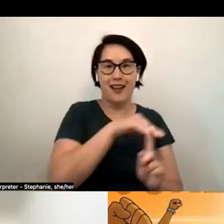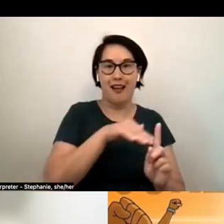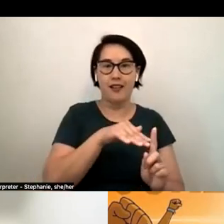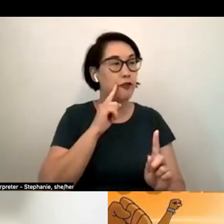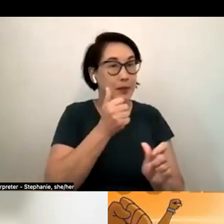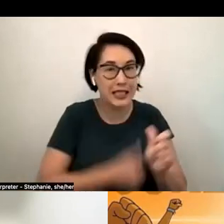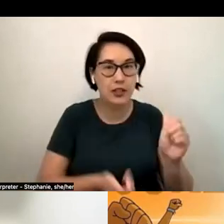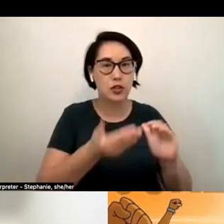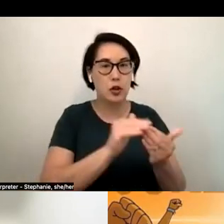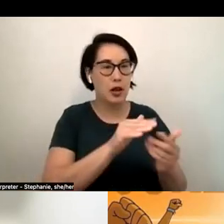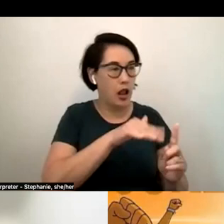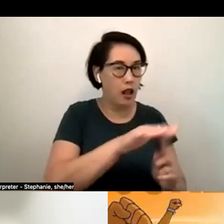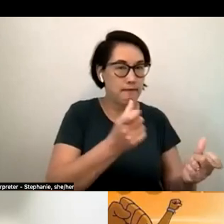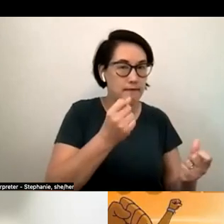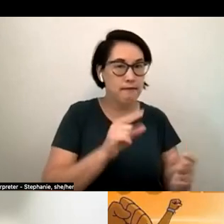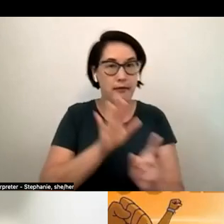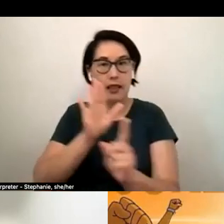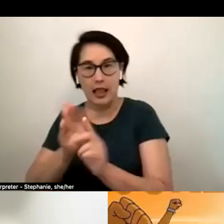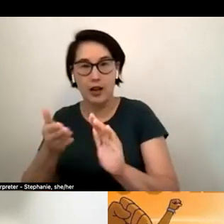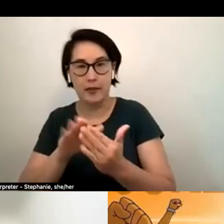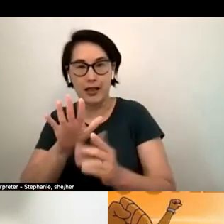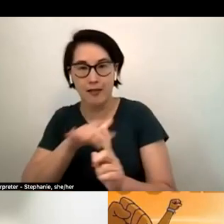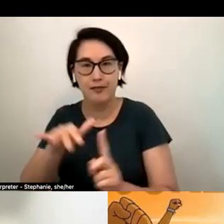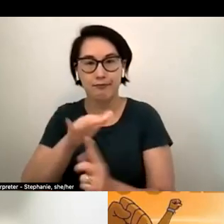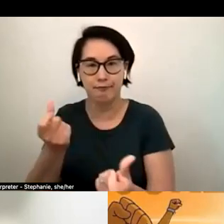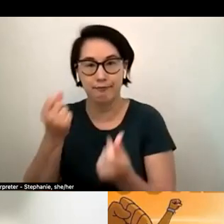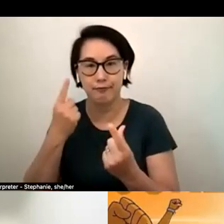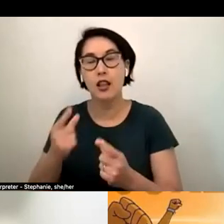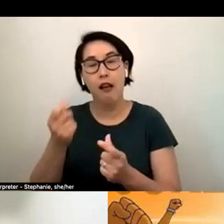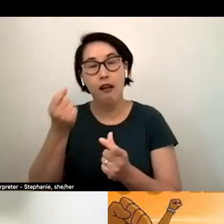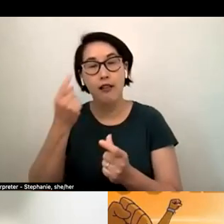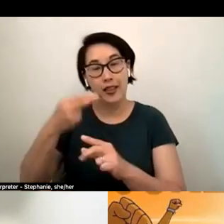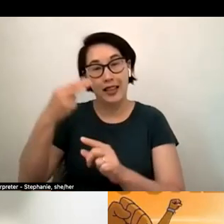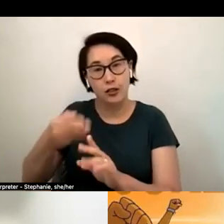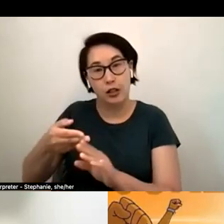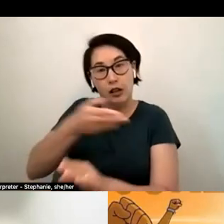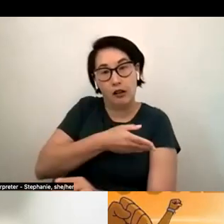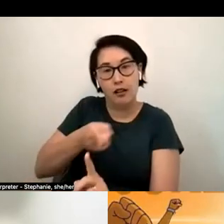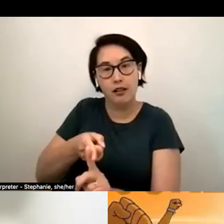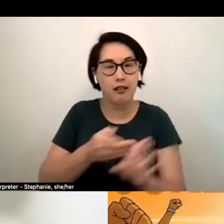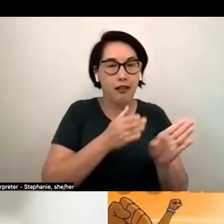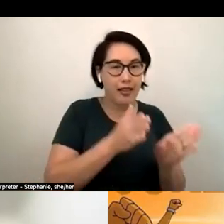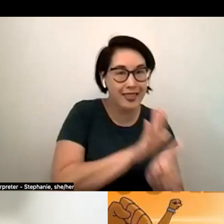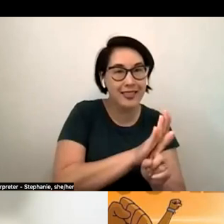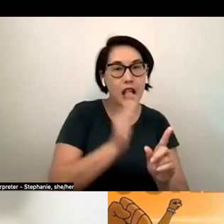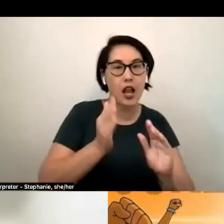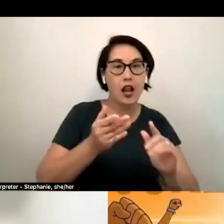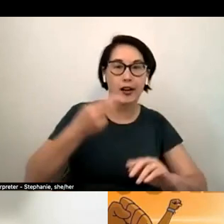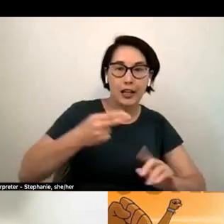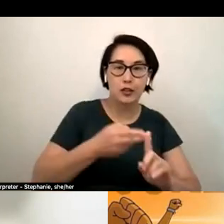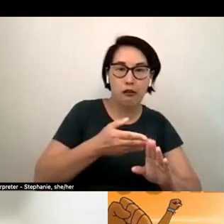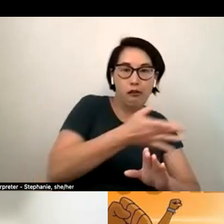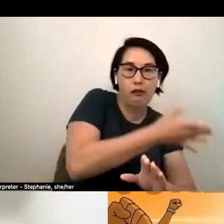our perspectives but we also have to understand how we got there right we know that in during world war